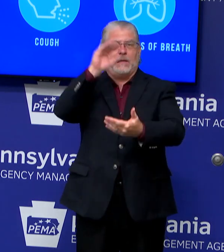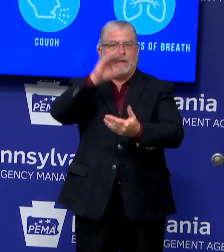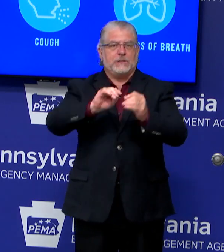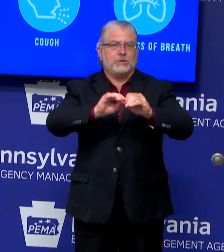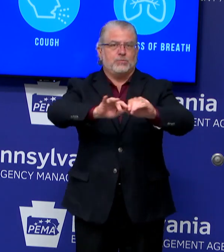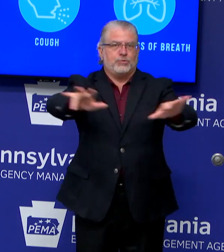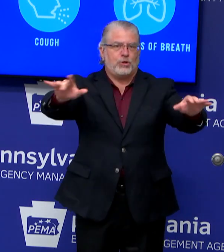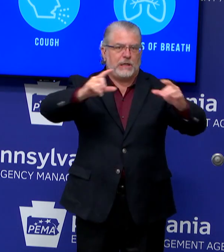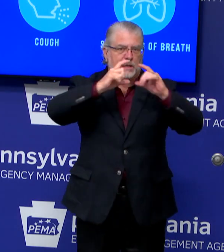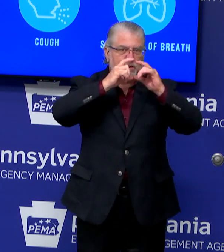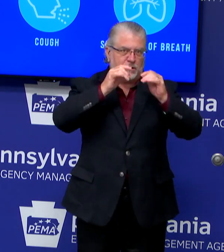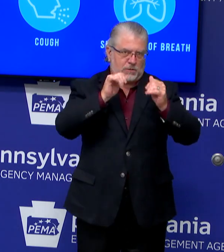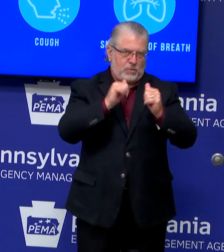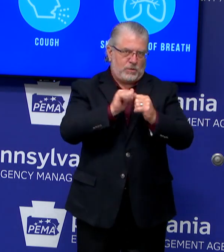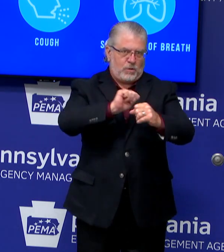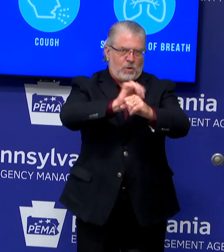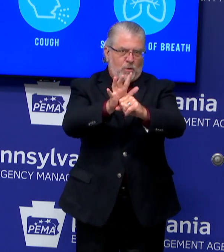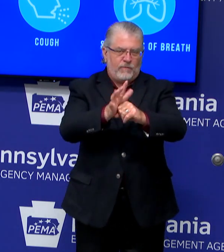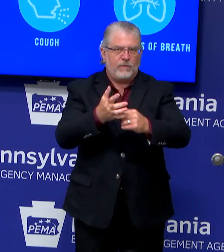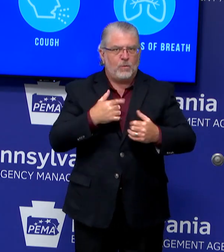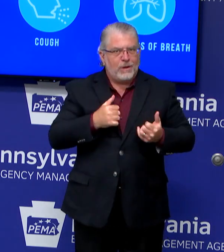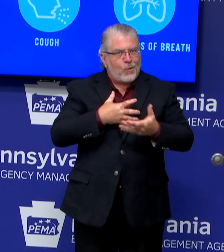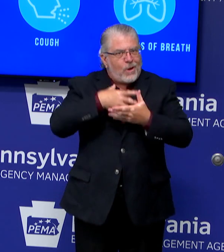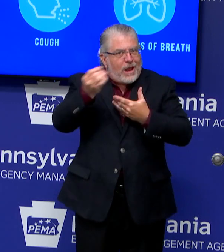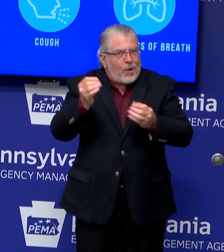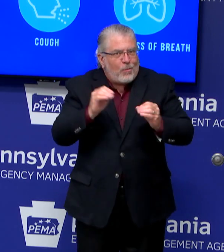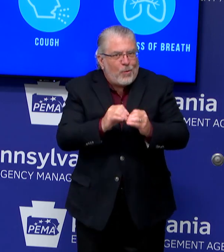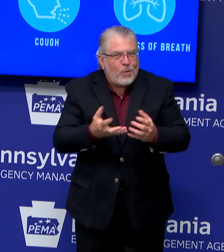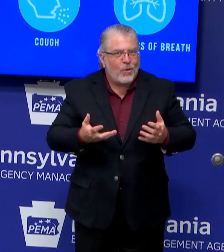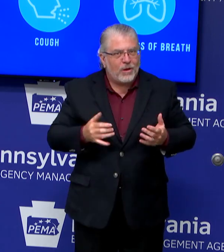places and do things that we really want to do during this pandemic.